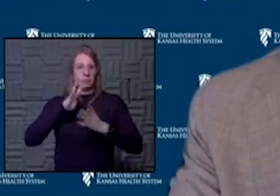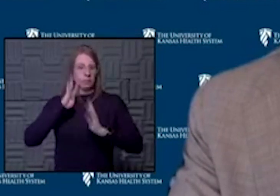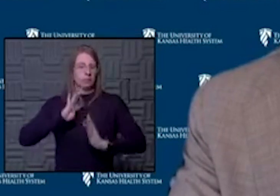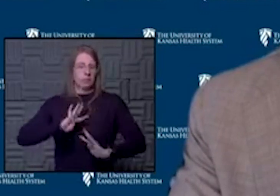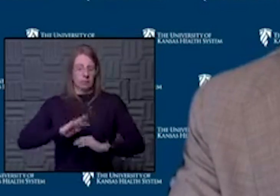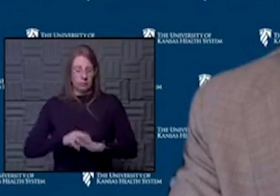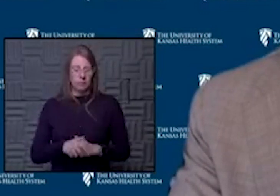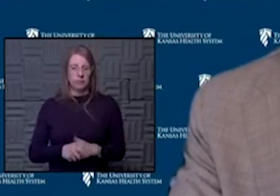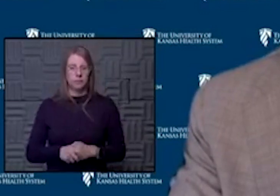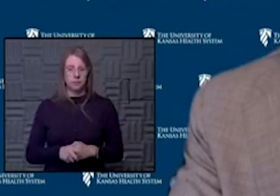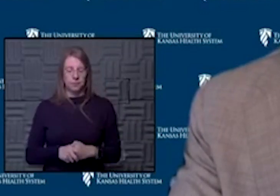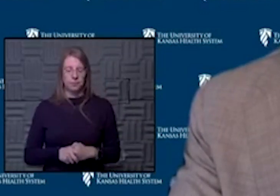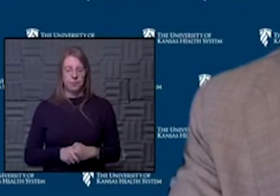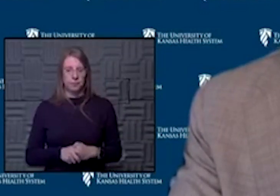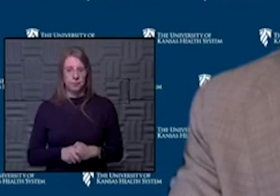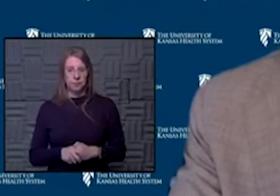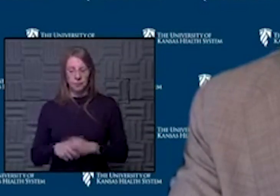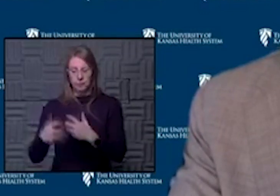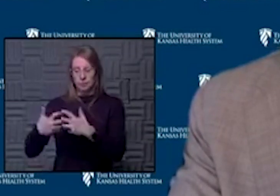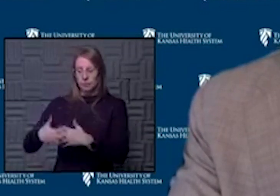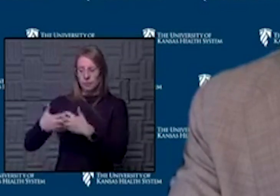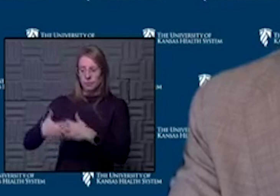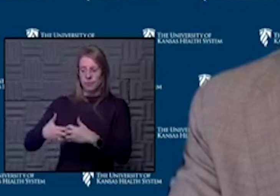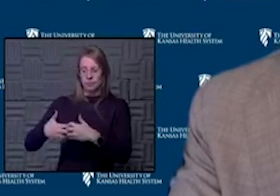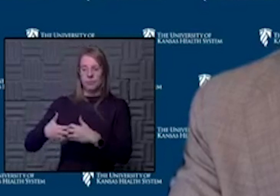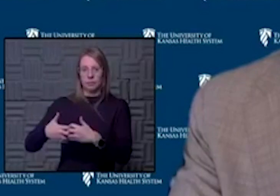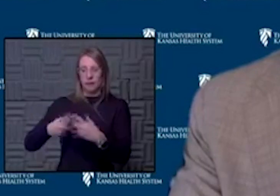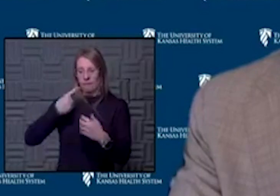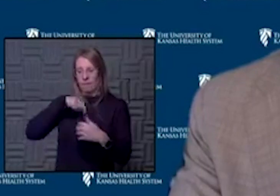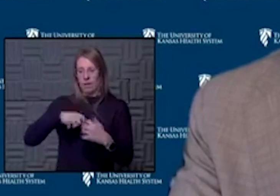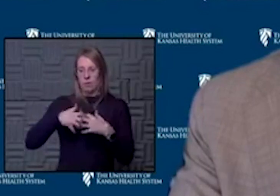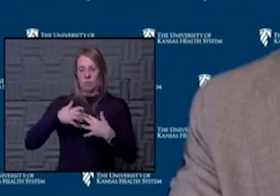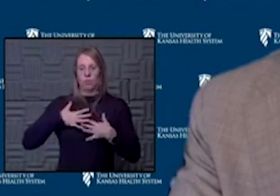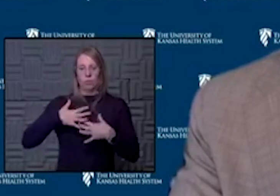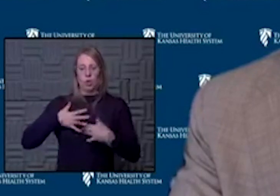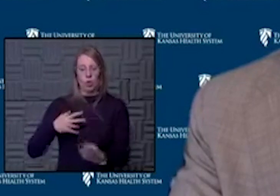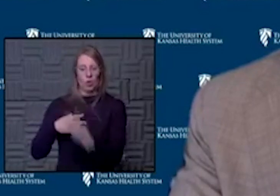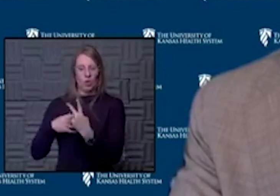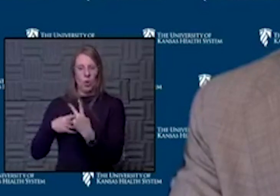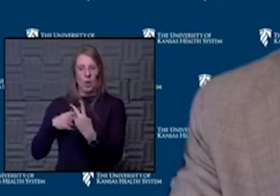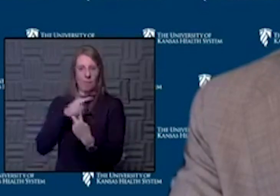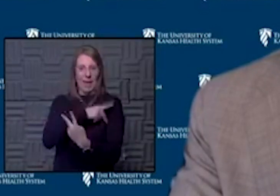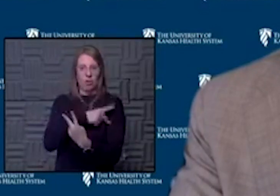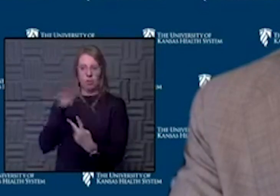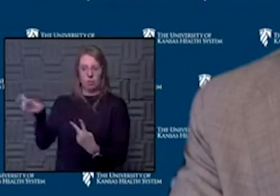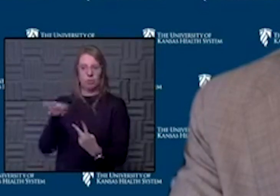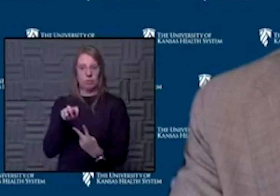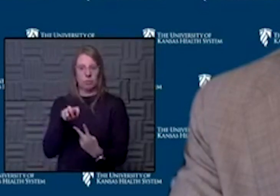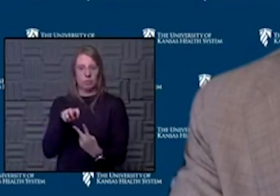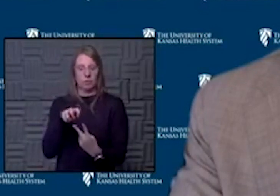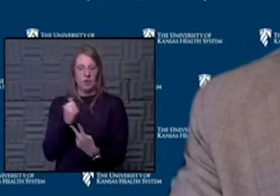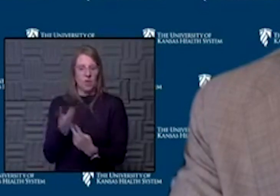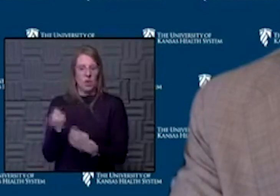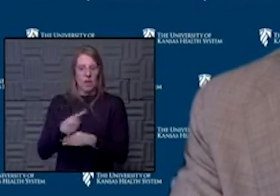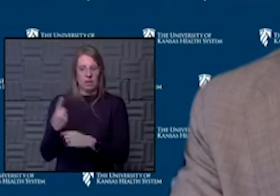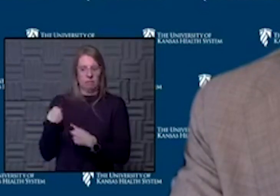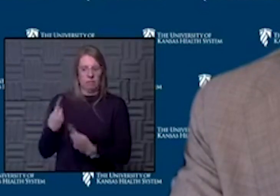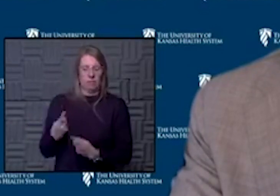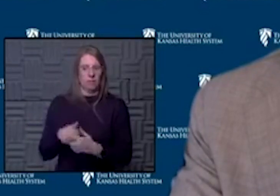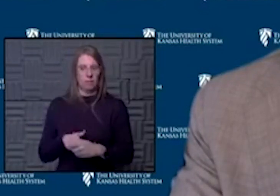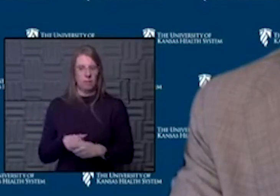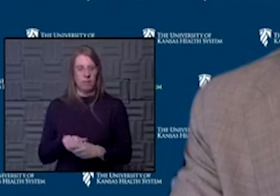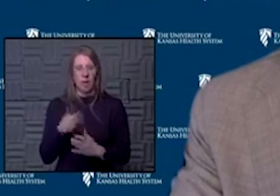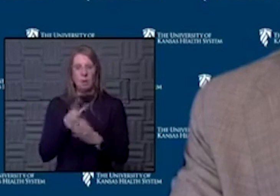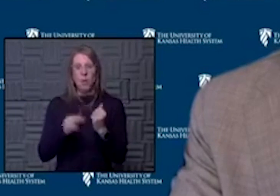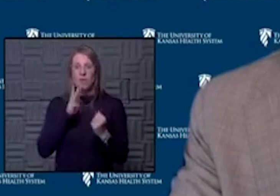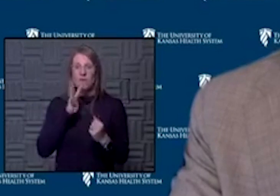uh, on a normal, uh, mechanical ventilator. So two of those patients transferred in, in the past, uh, several days, and both of them are, uh,